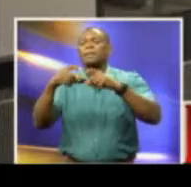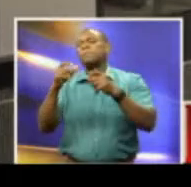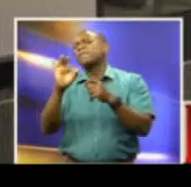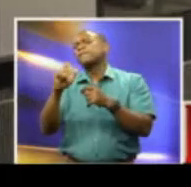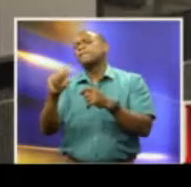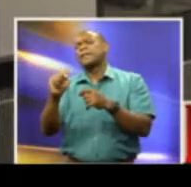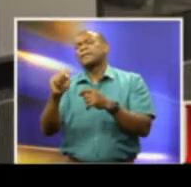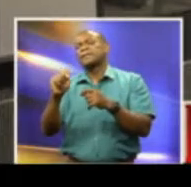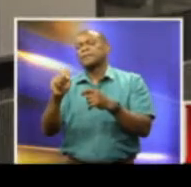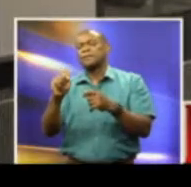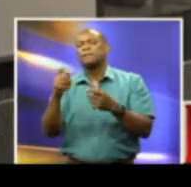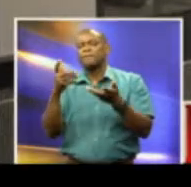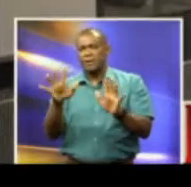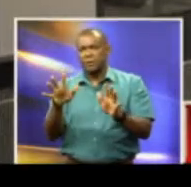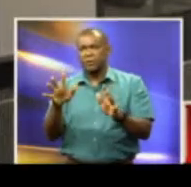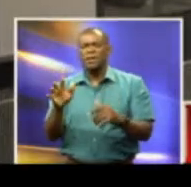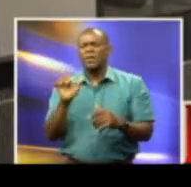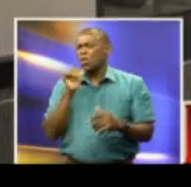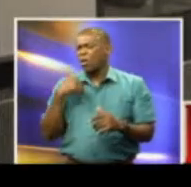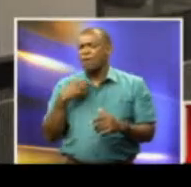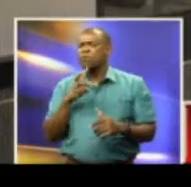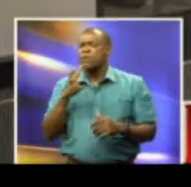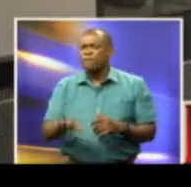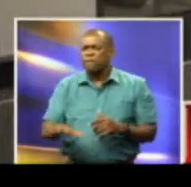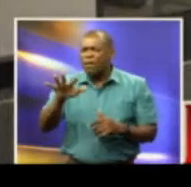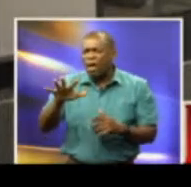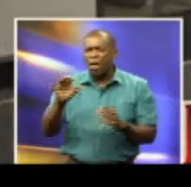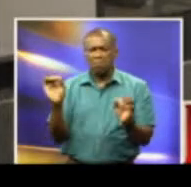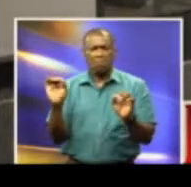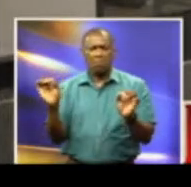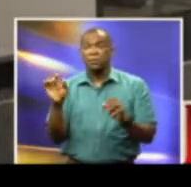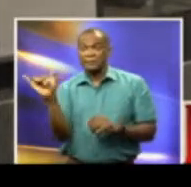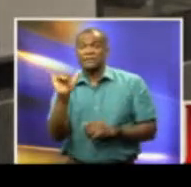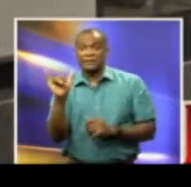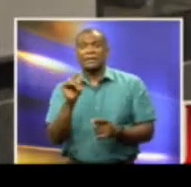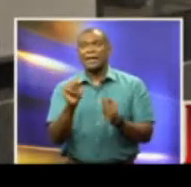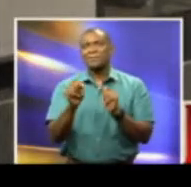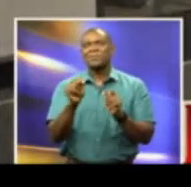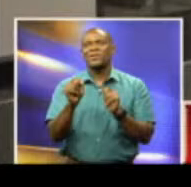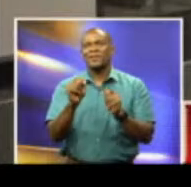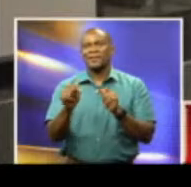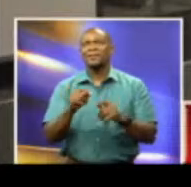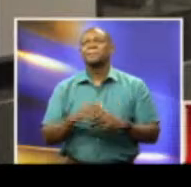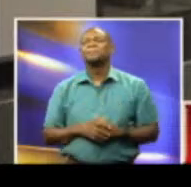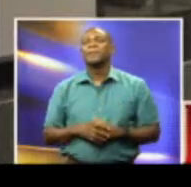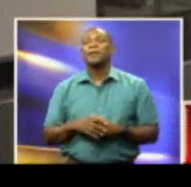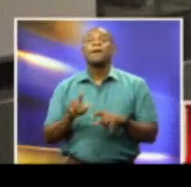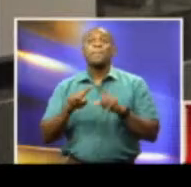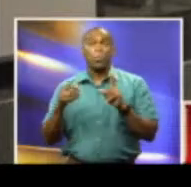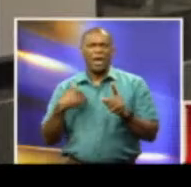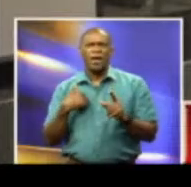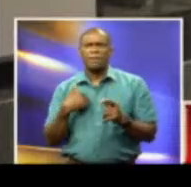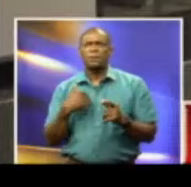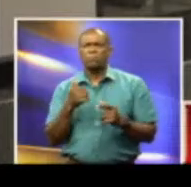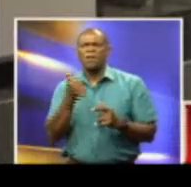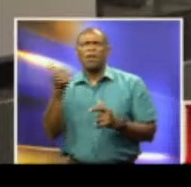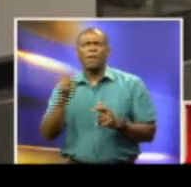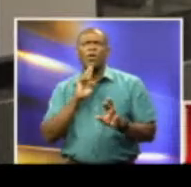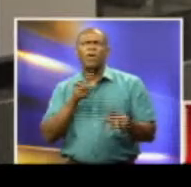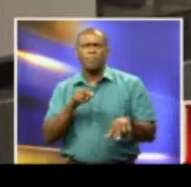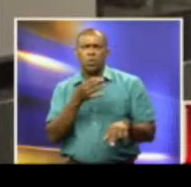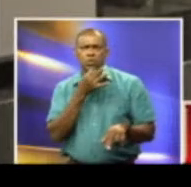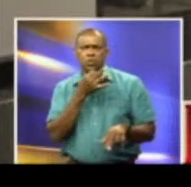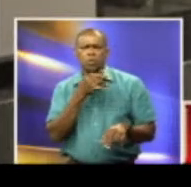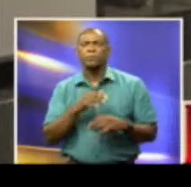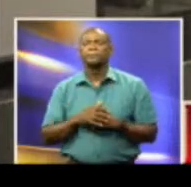around the area. I understand the same goes for Trinidad as well, but we do have more on that in another report coming to you shortly. And at